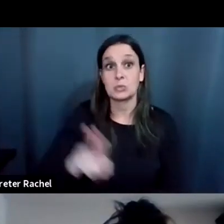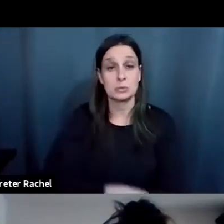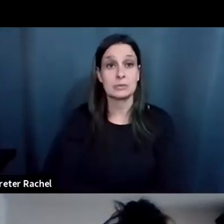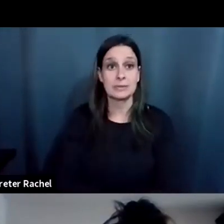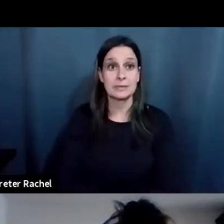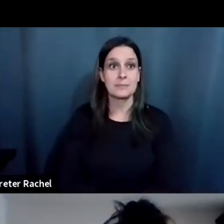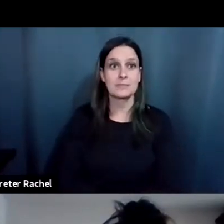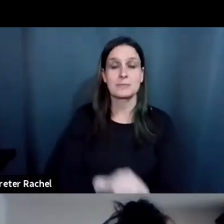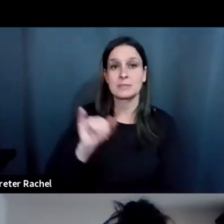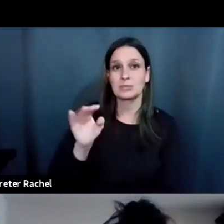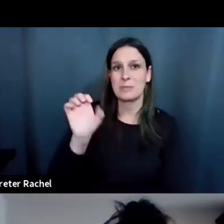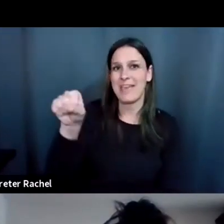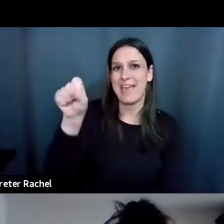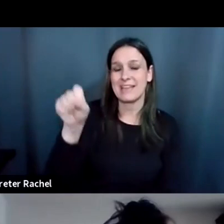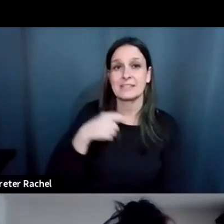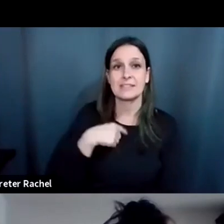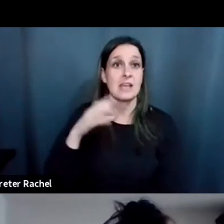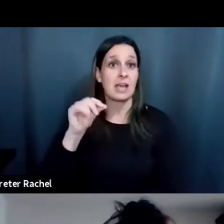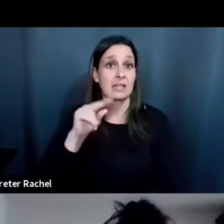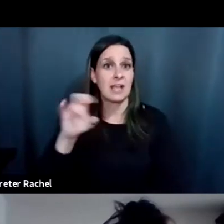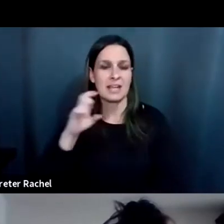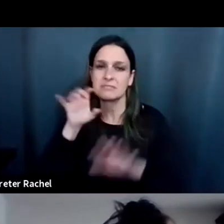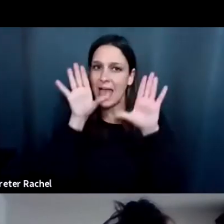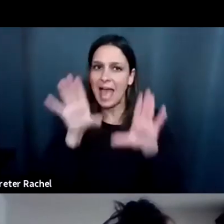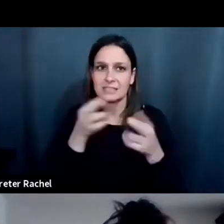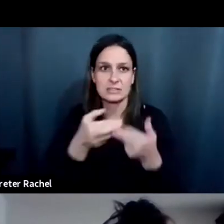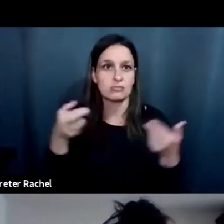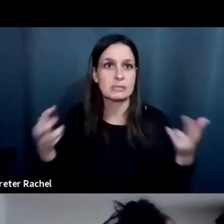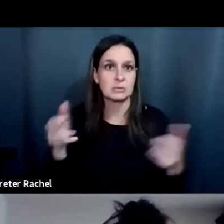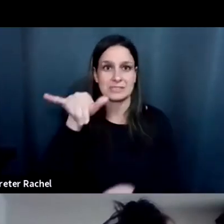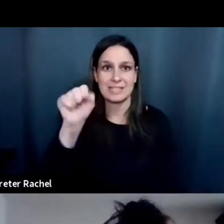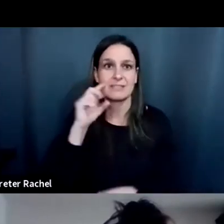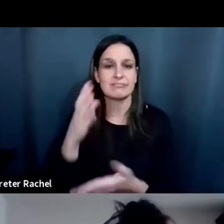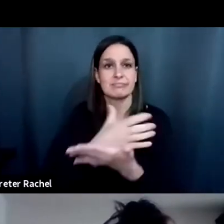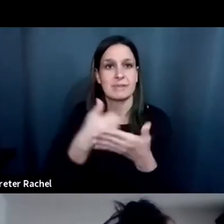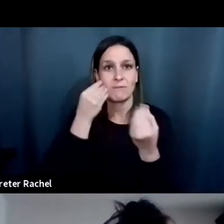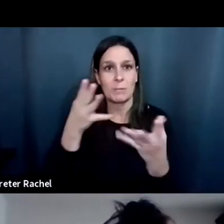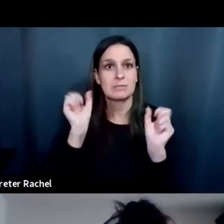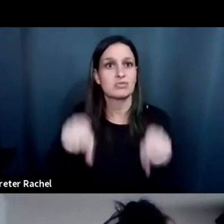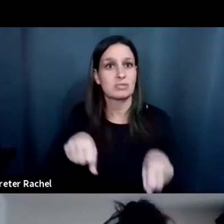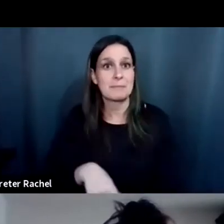Yeah. Like an excellent source, um, to get information.